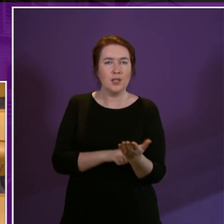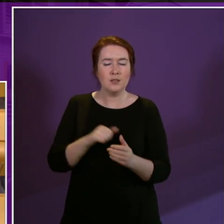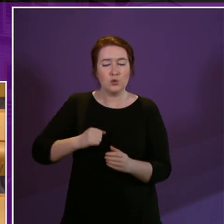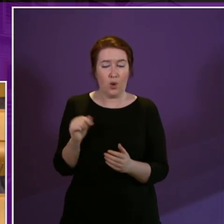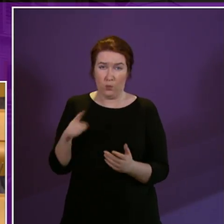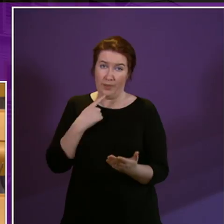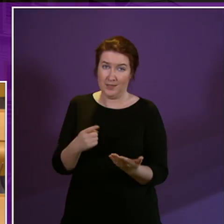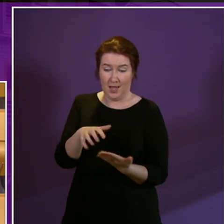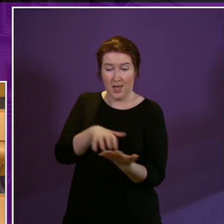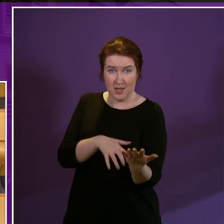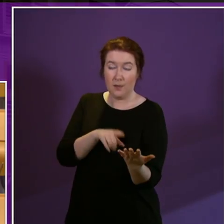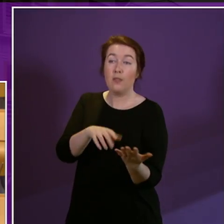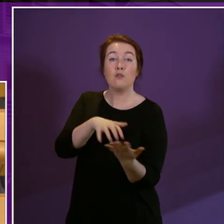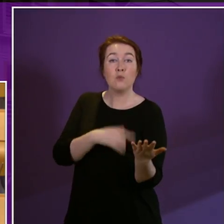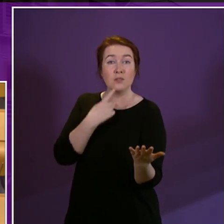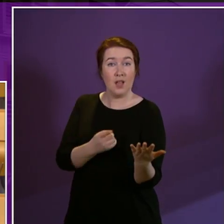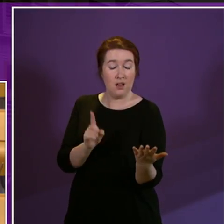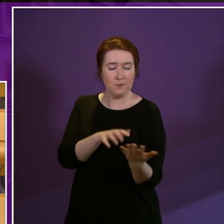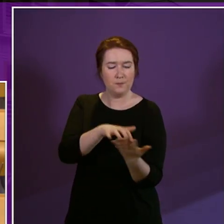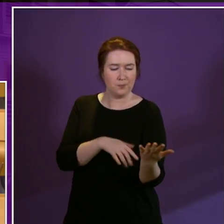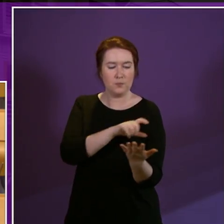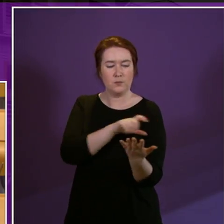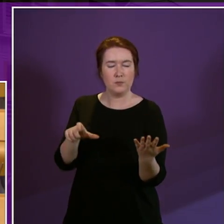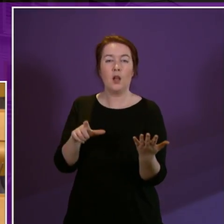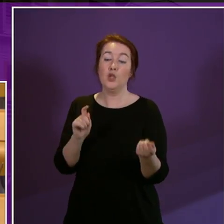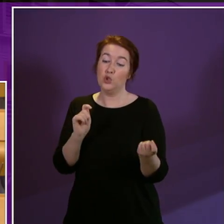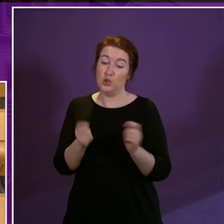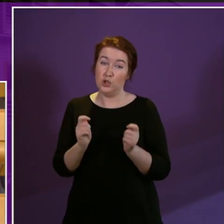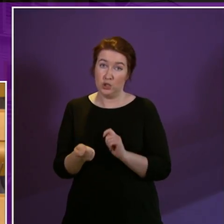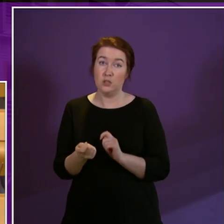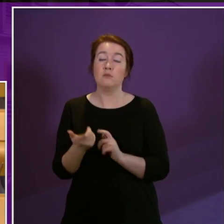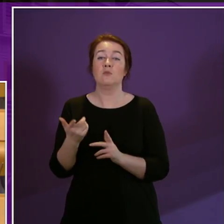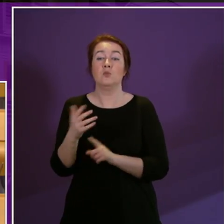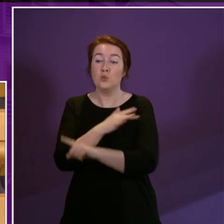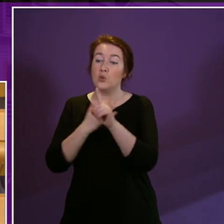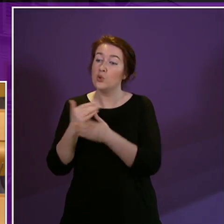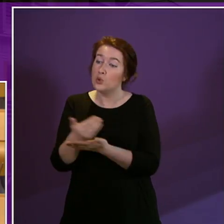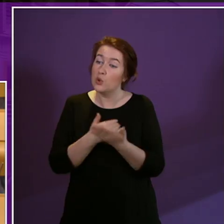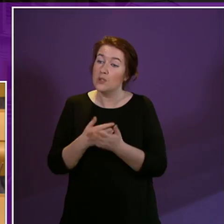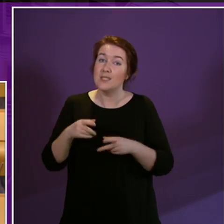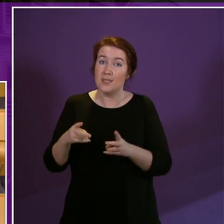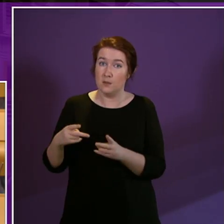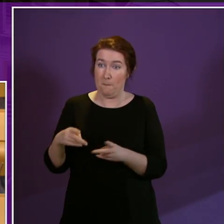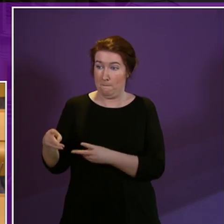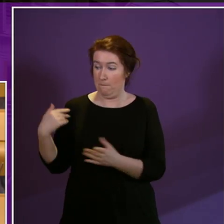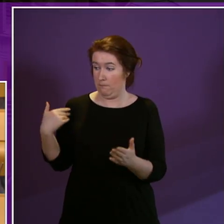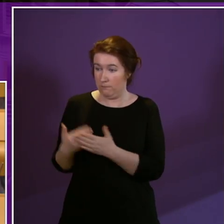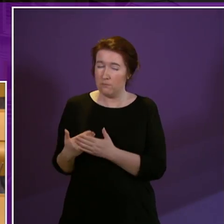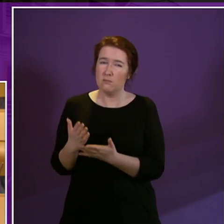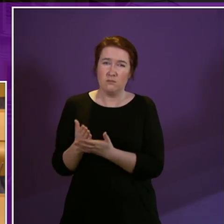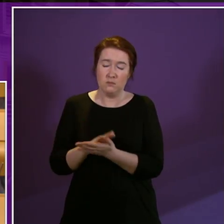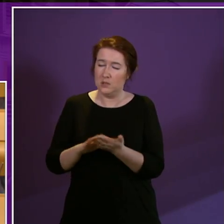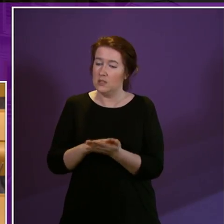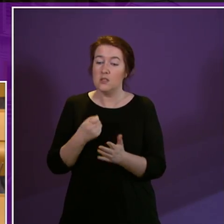have to say about this. They say the changes to social security system in recent years have undermined disabled